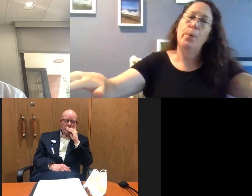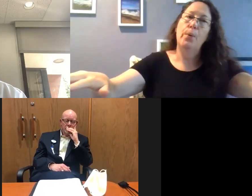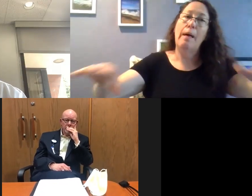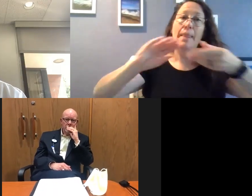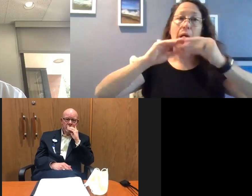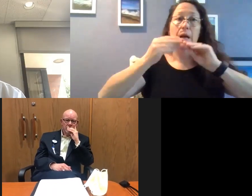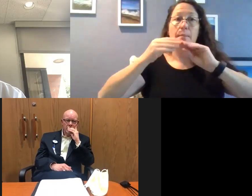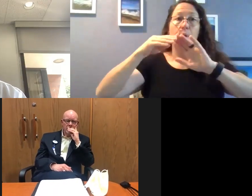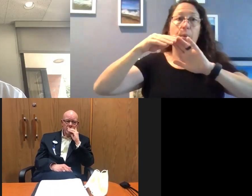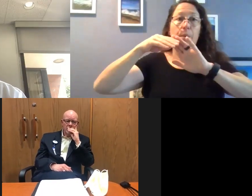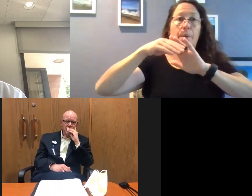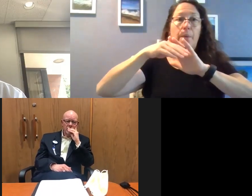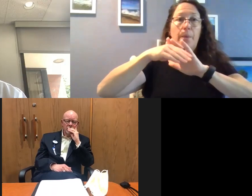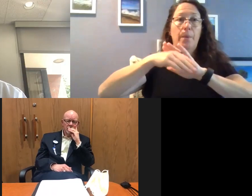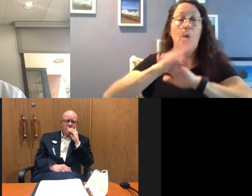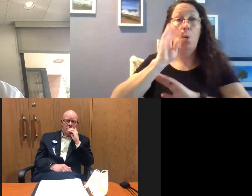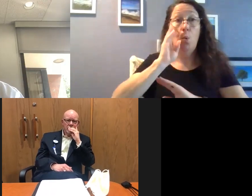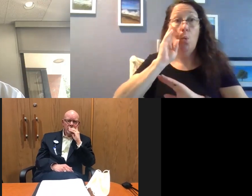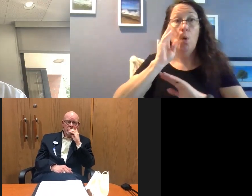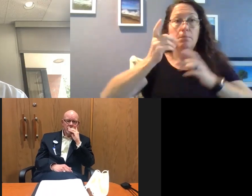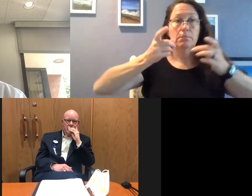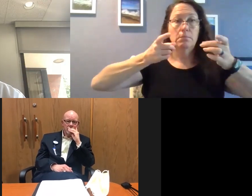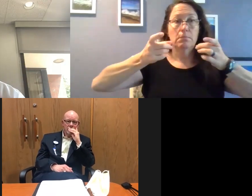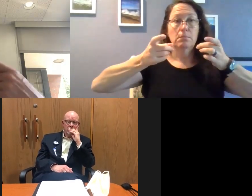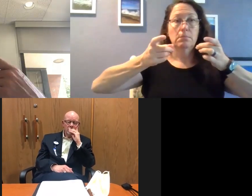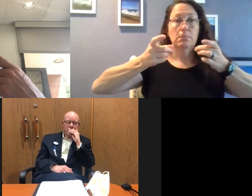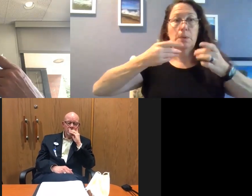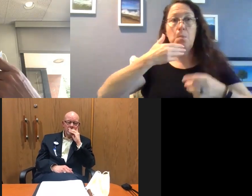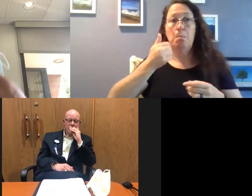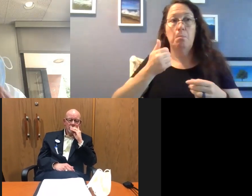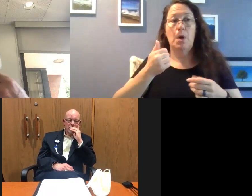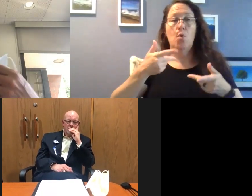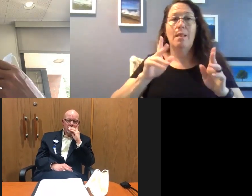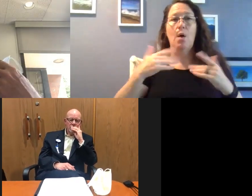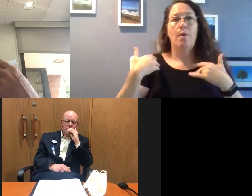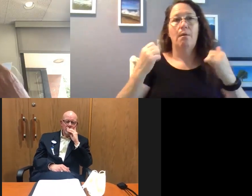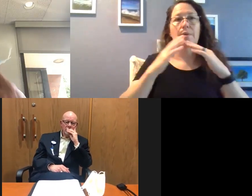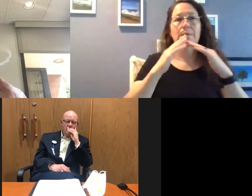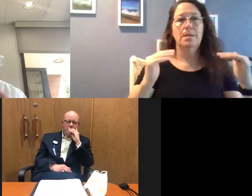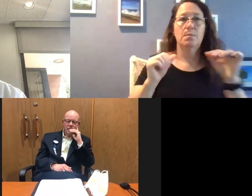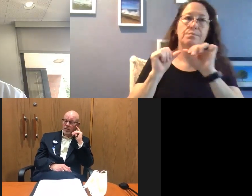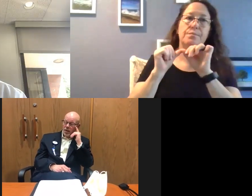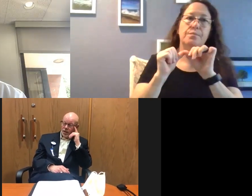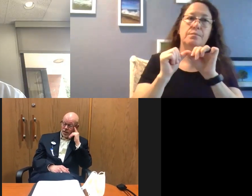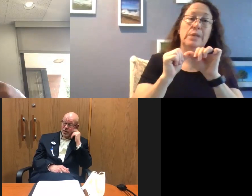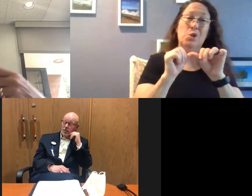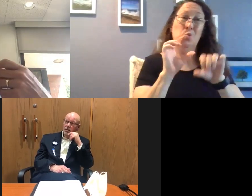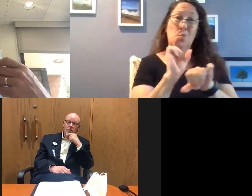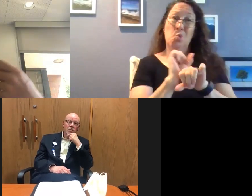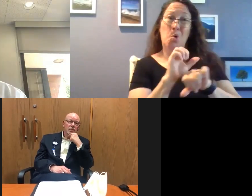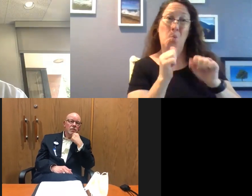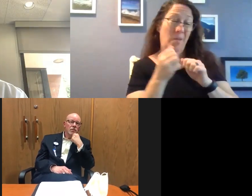cases will go down and we'll be able to manage this at a level that will allow the health system to continue to do what they do best,